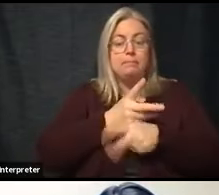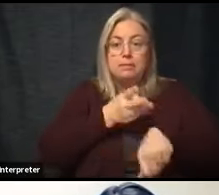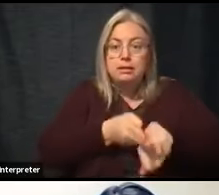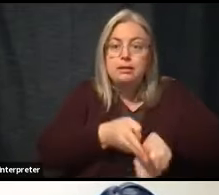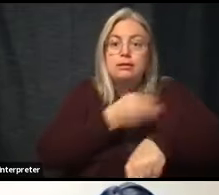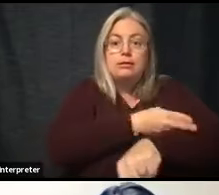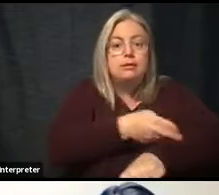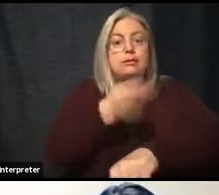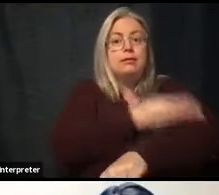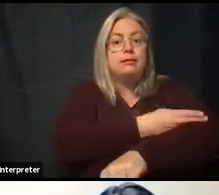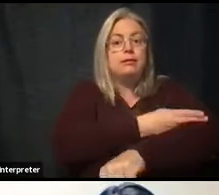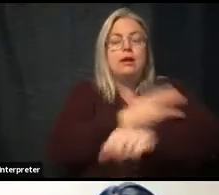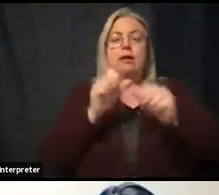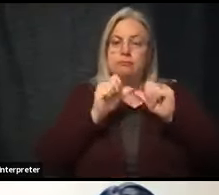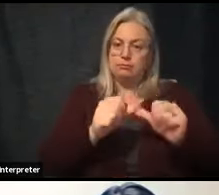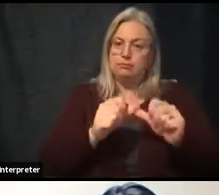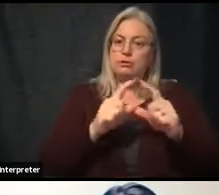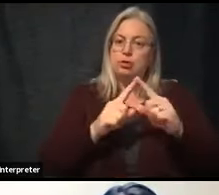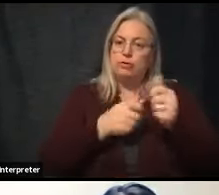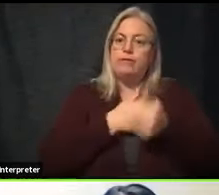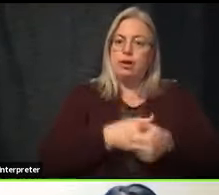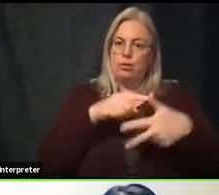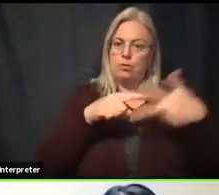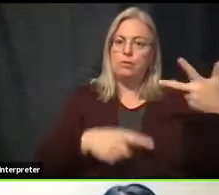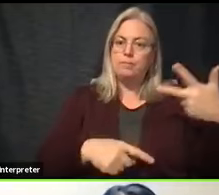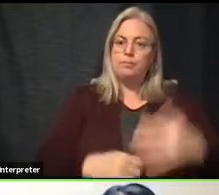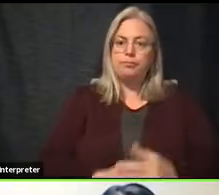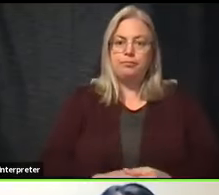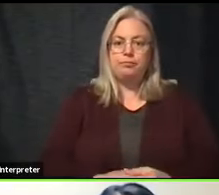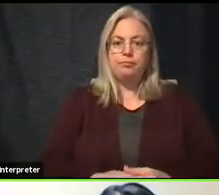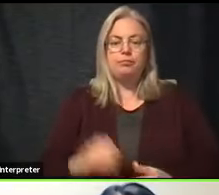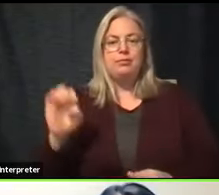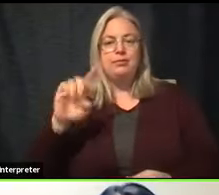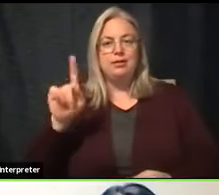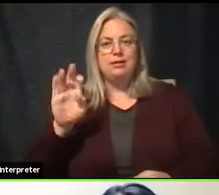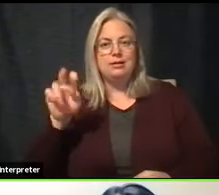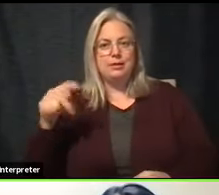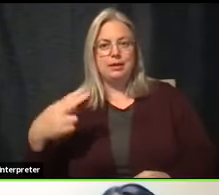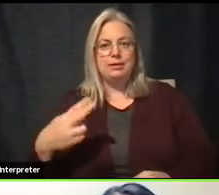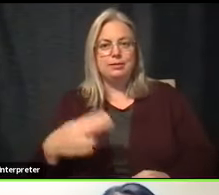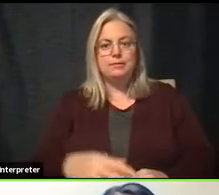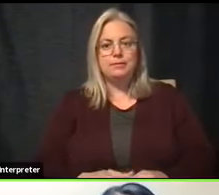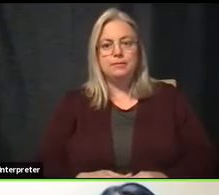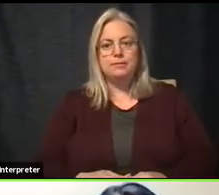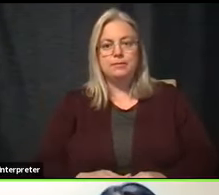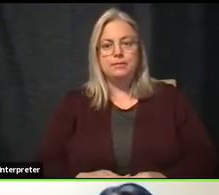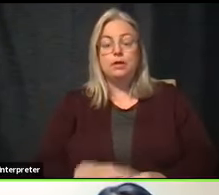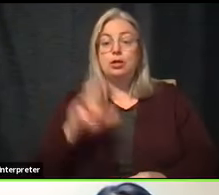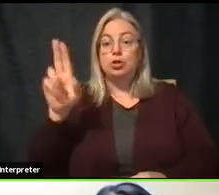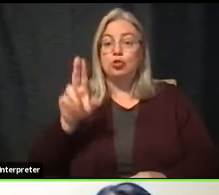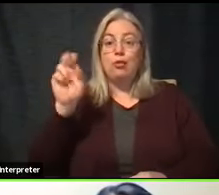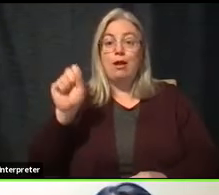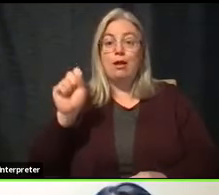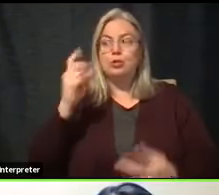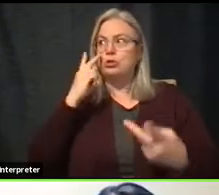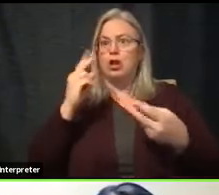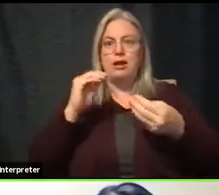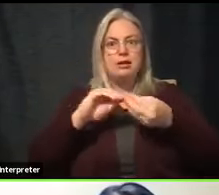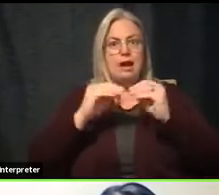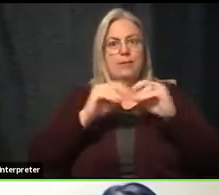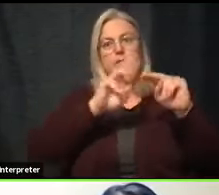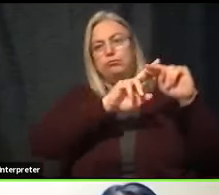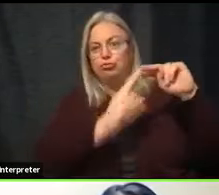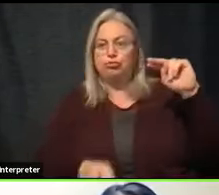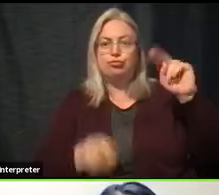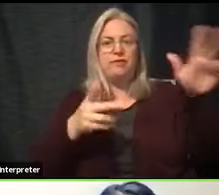made, we have to continue to do those things. And I will say that we saw throughout the country this really rapid decline in cases, the